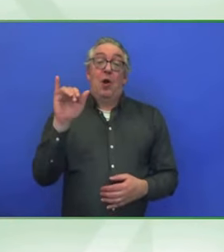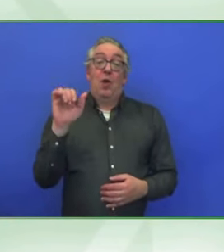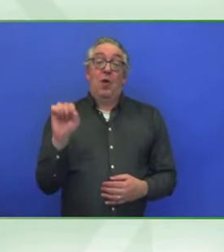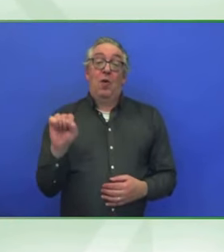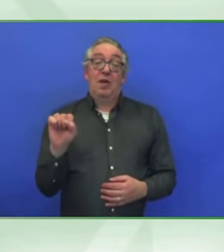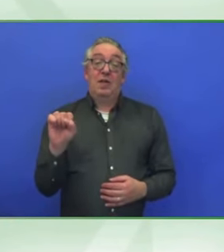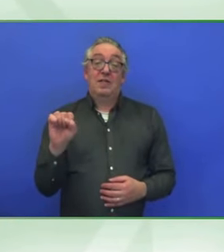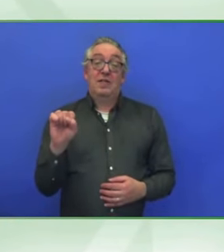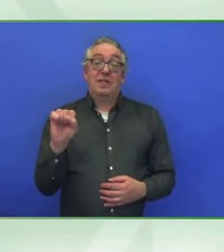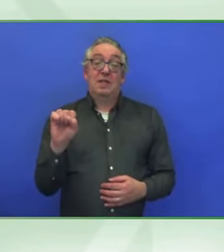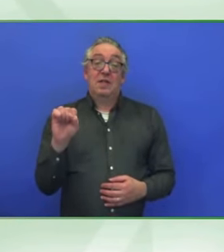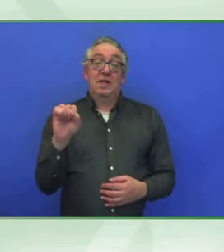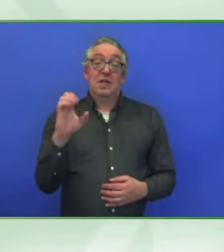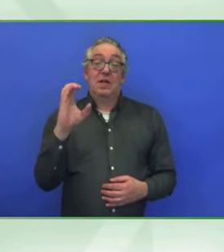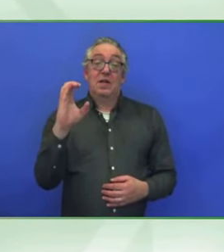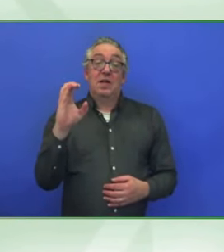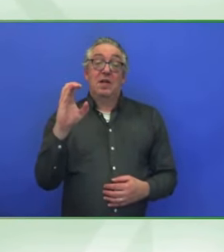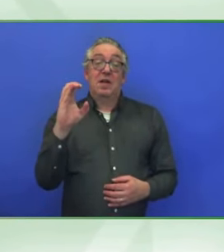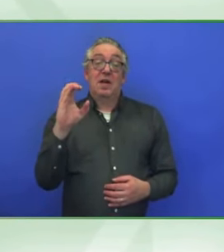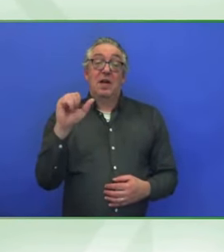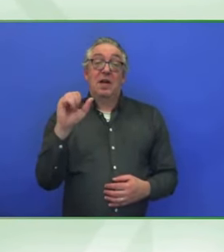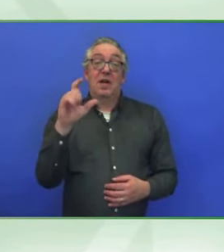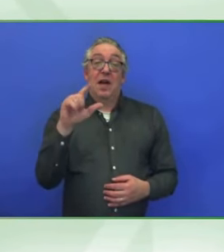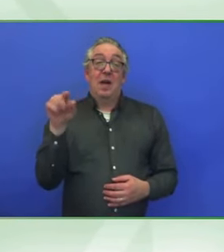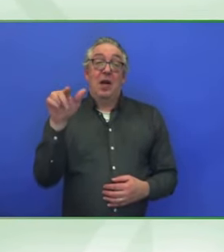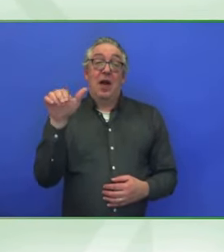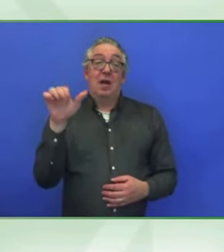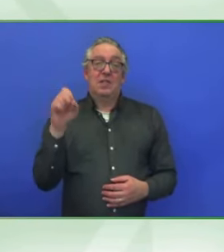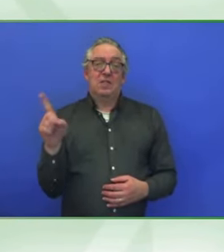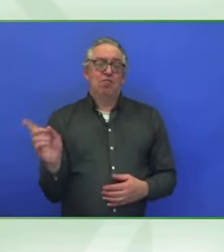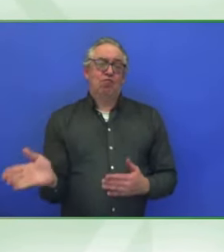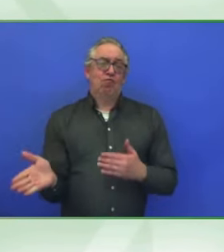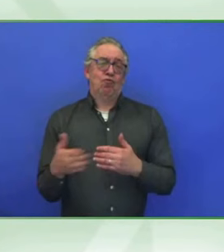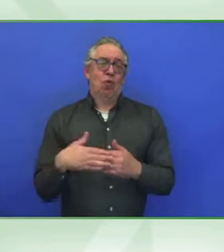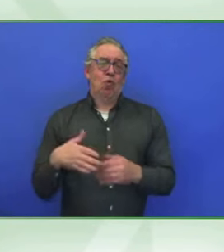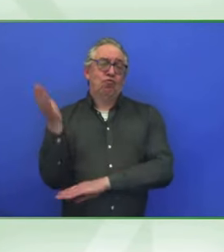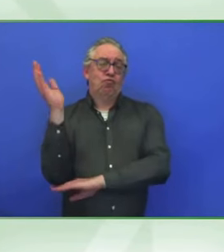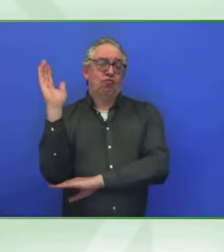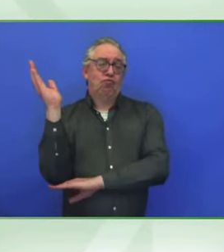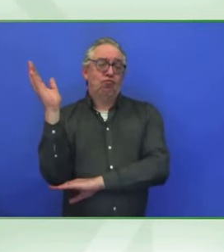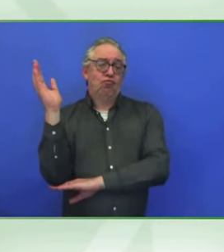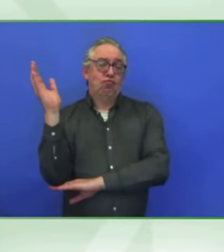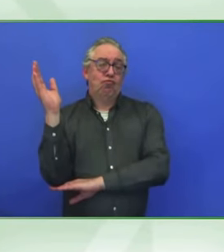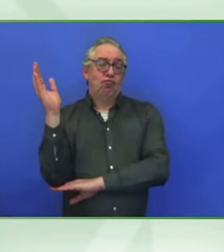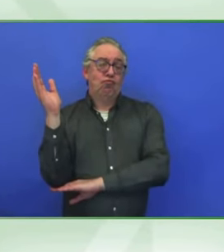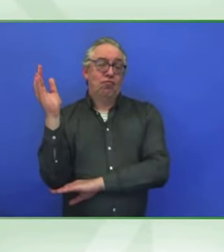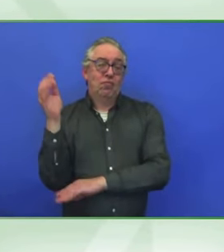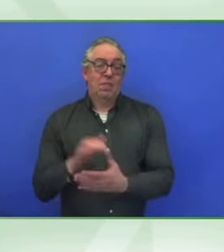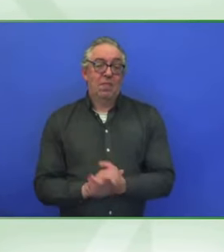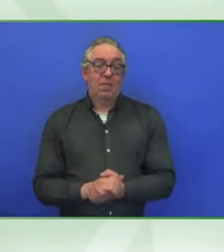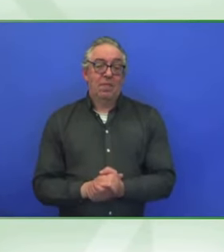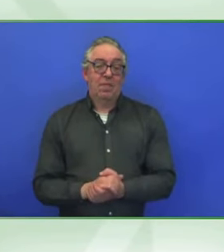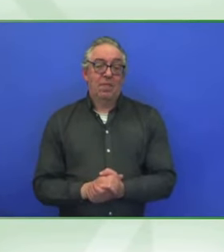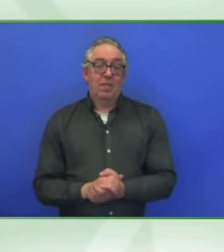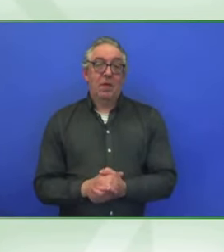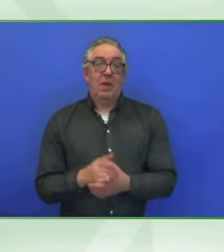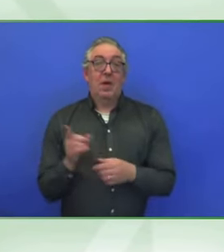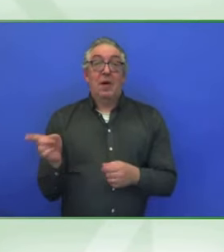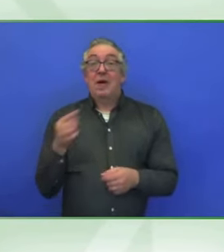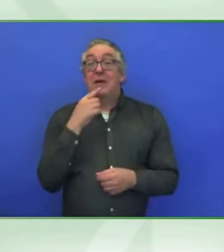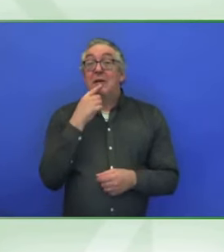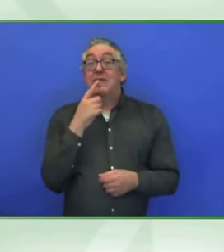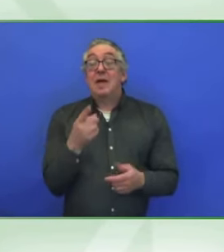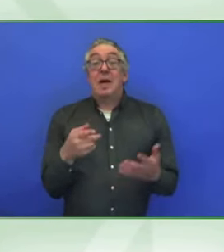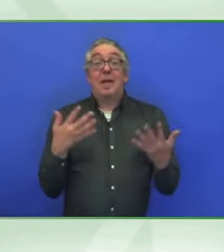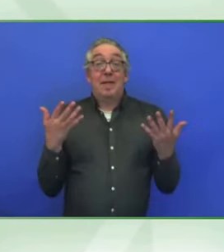kind of finish off our day for us. But his biggest piece is to keep going. We are at an intersection, a moment for real, real